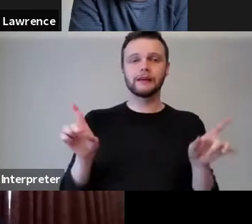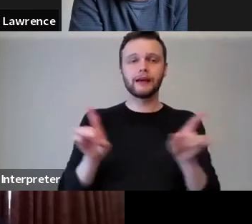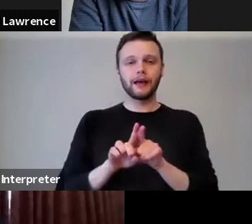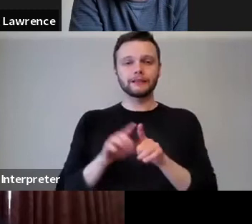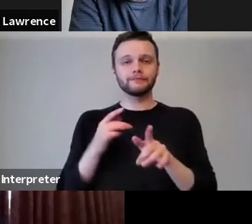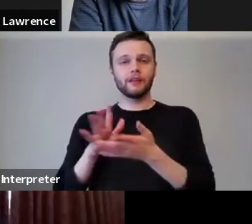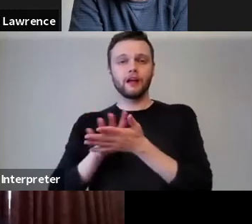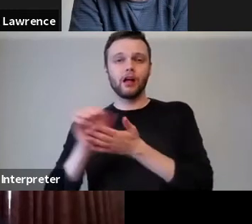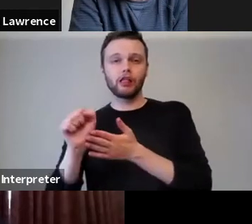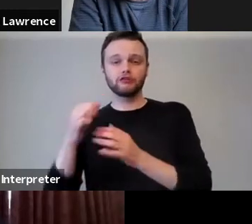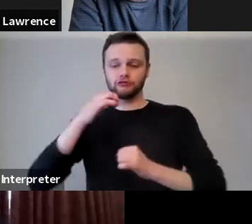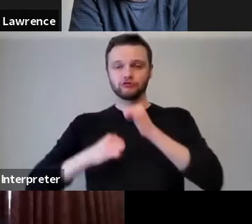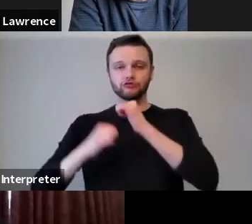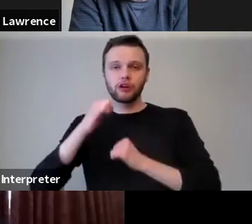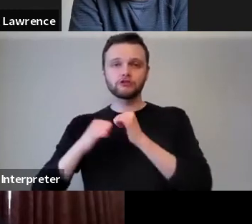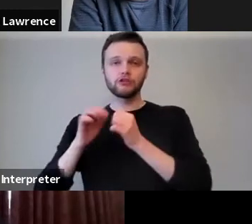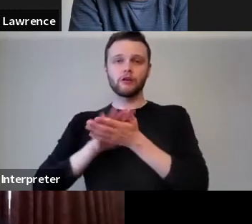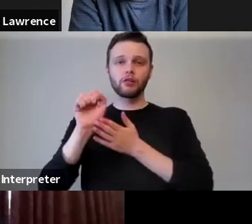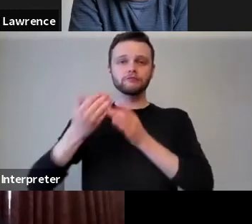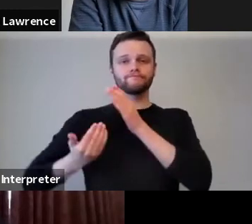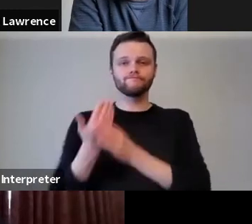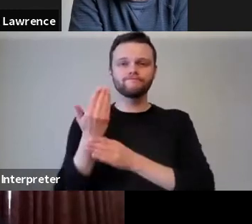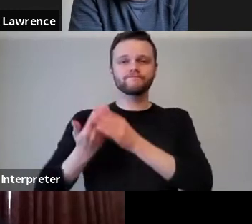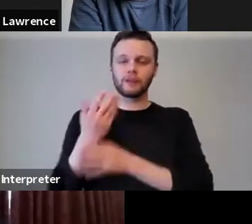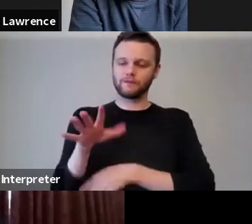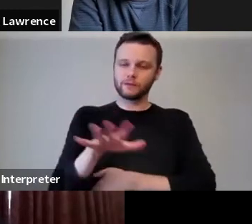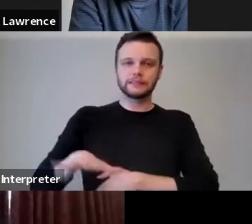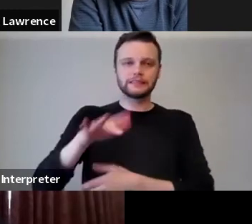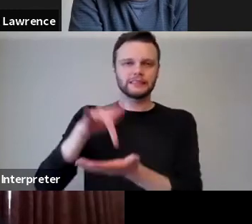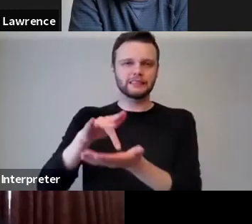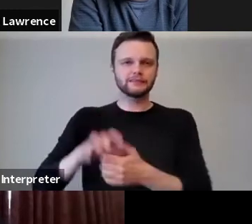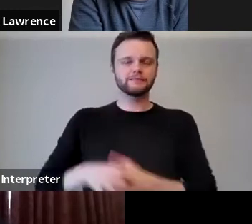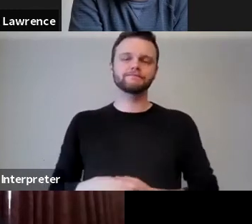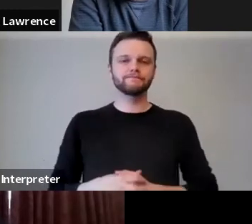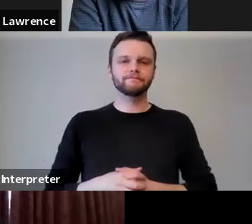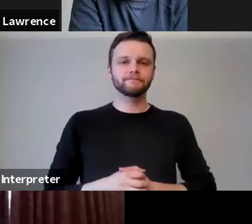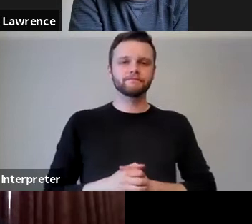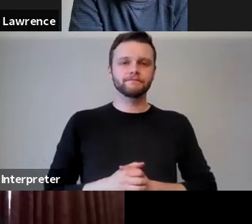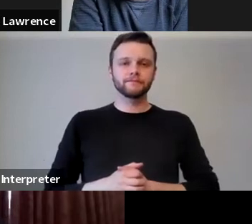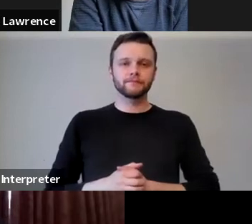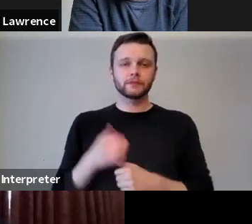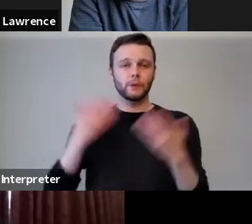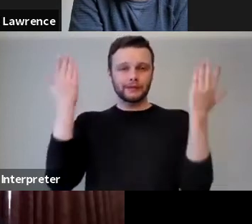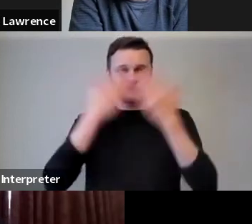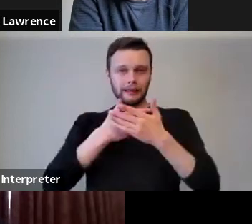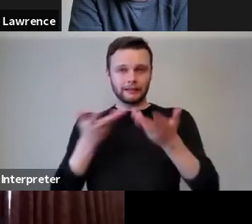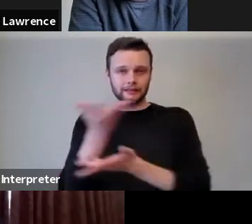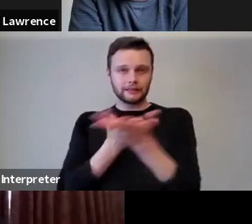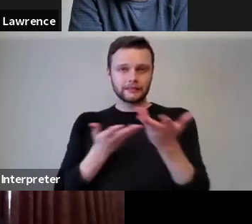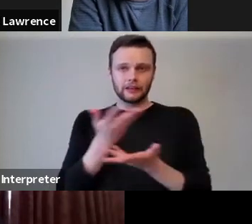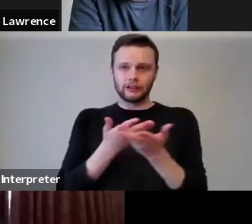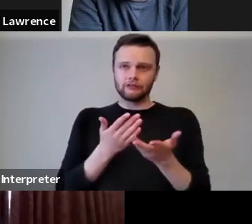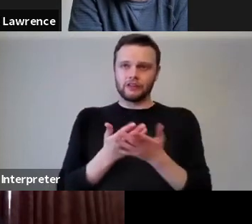cultural infrastructure and cultural development of the city. And so tonight's discussion is very much